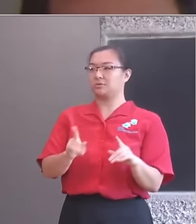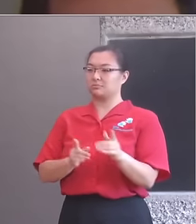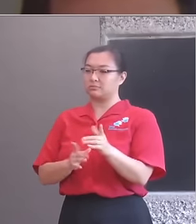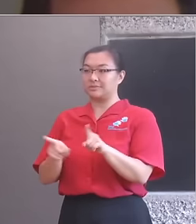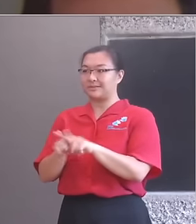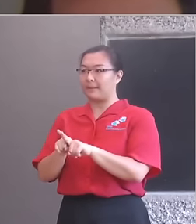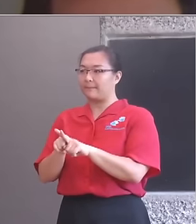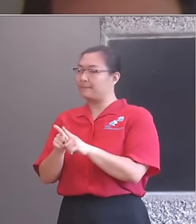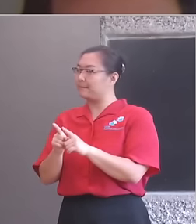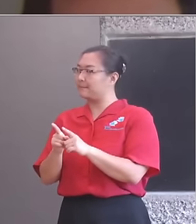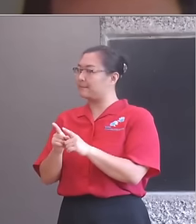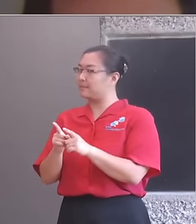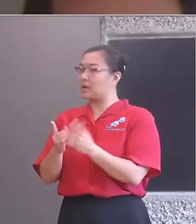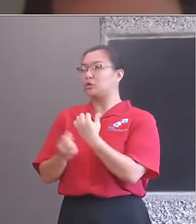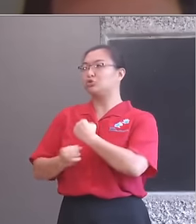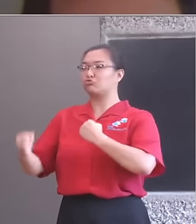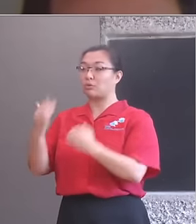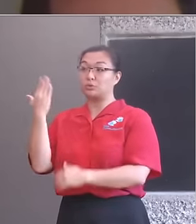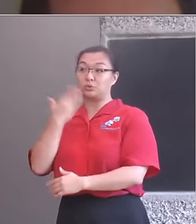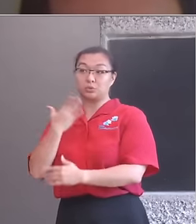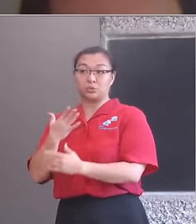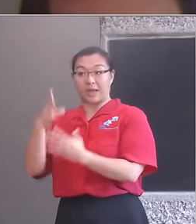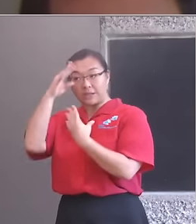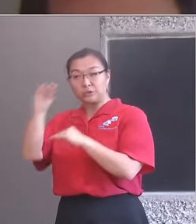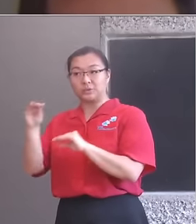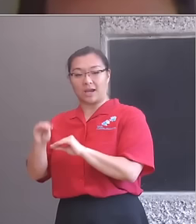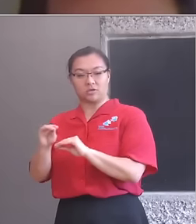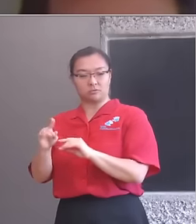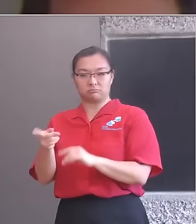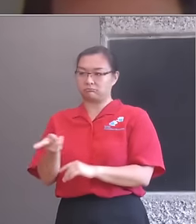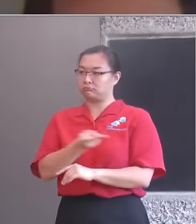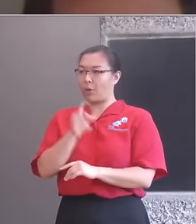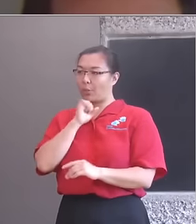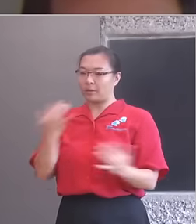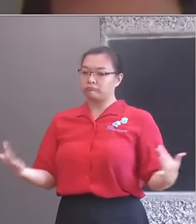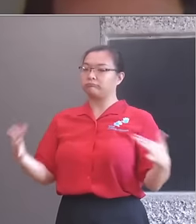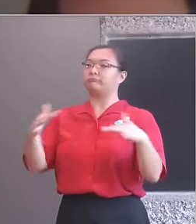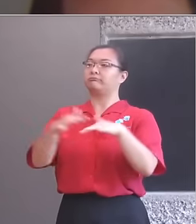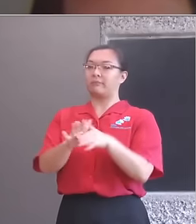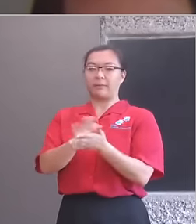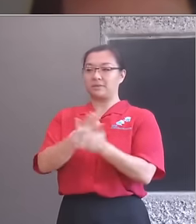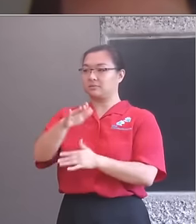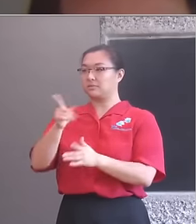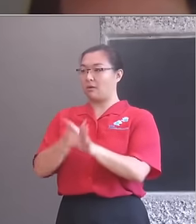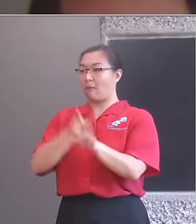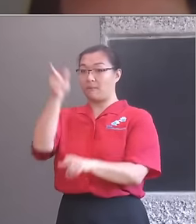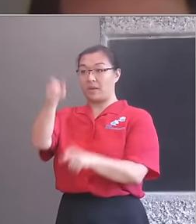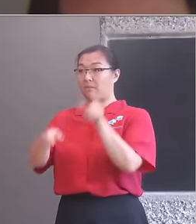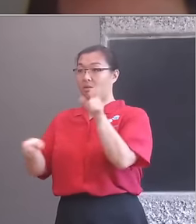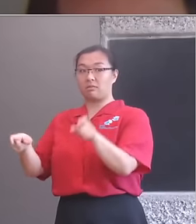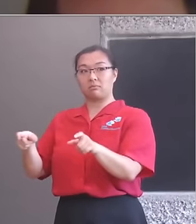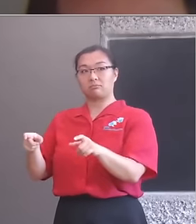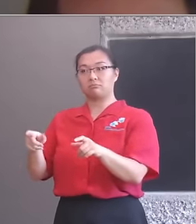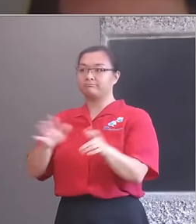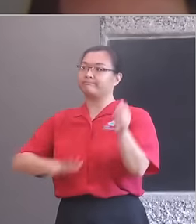ambition. Now, Arts Council England's intention to improve the cultural engagement of young people across the country and our